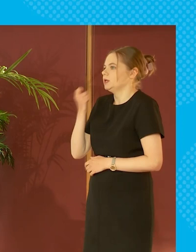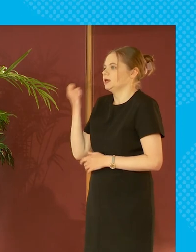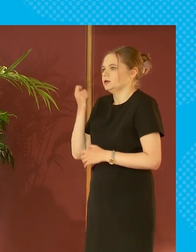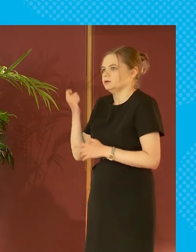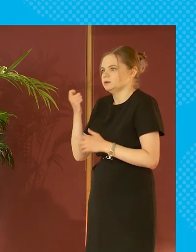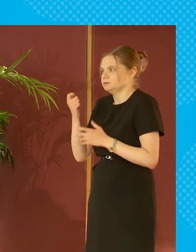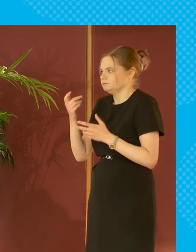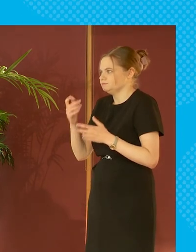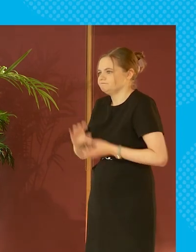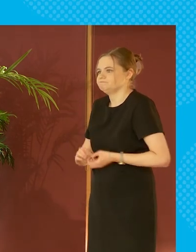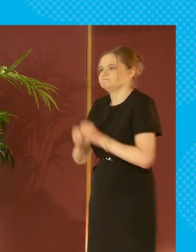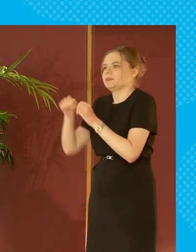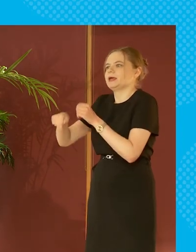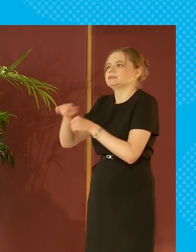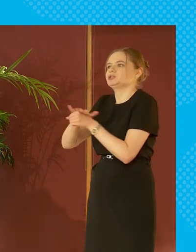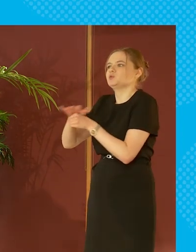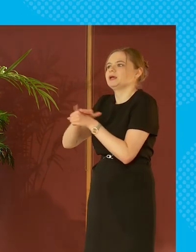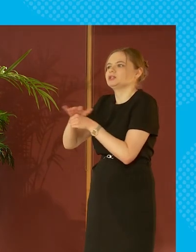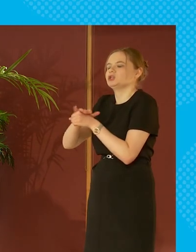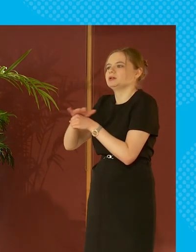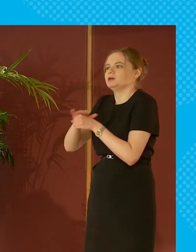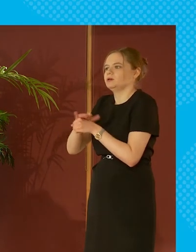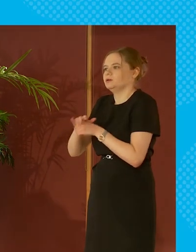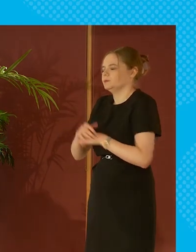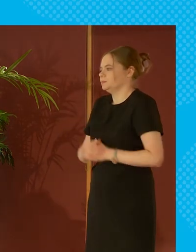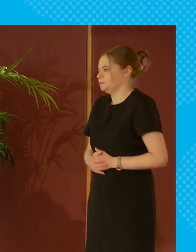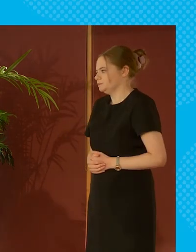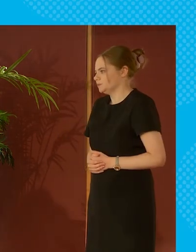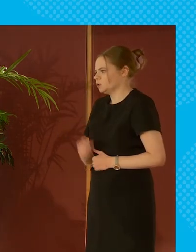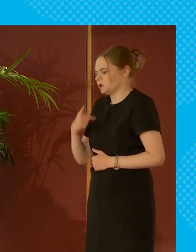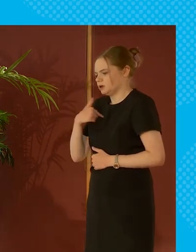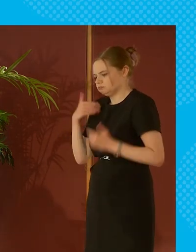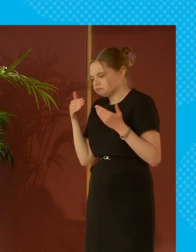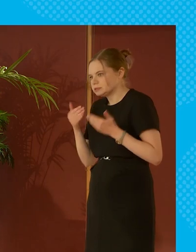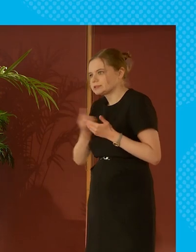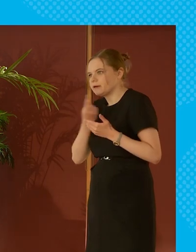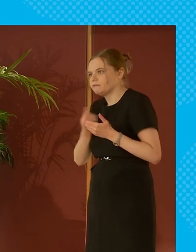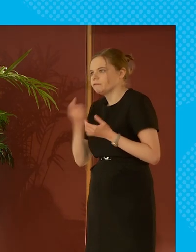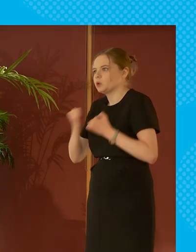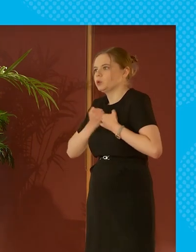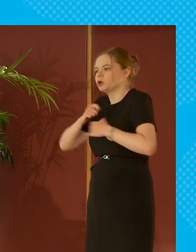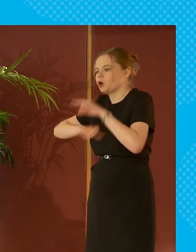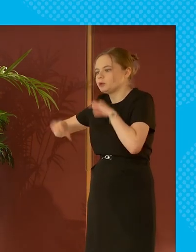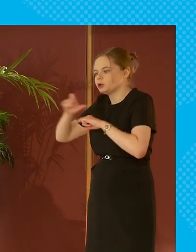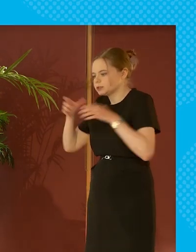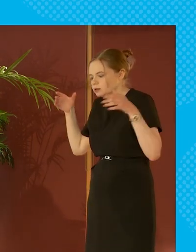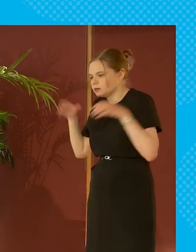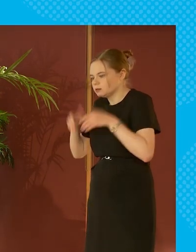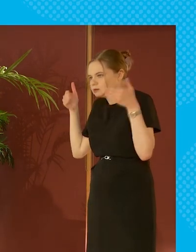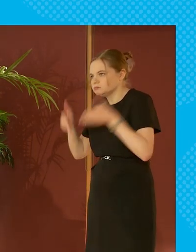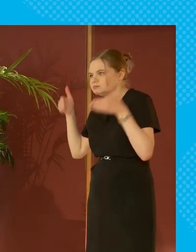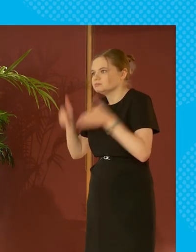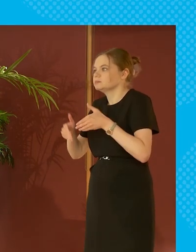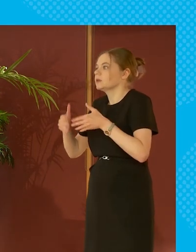created the situation where we just look in here in our own communities and and